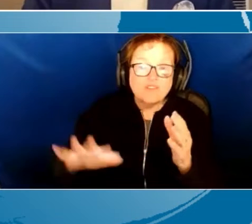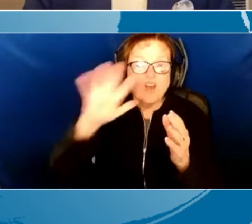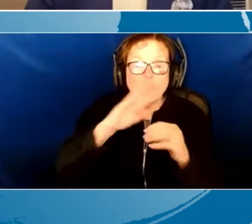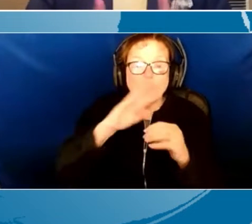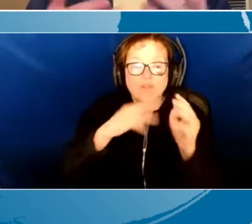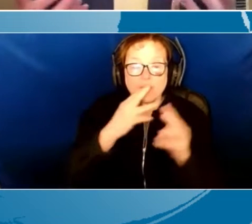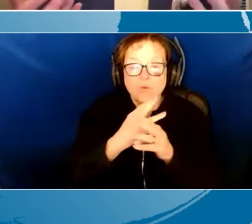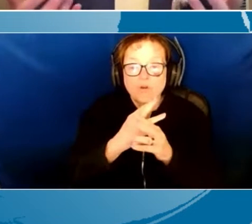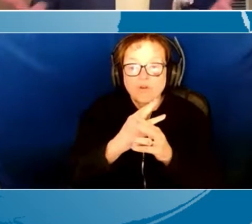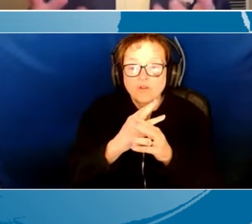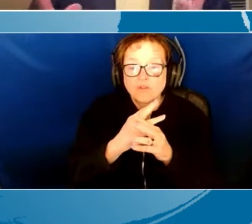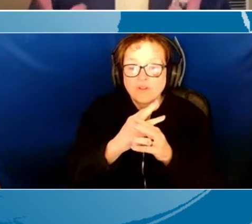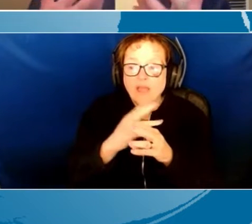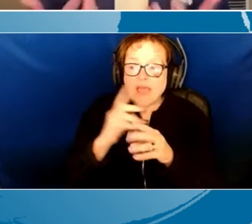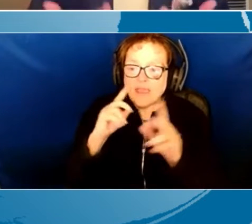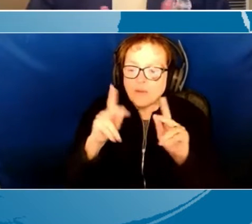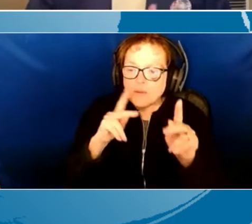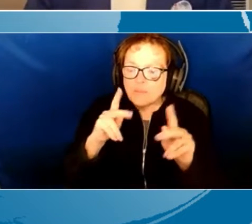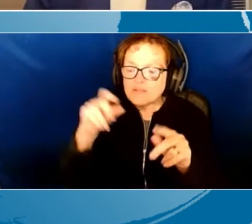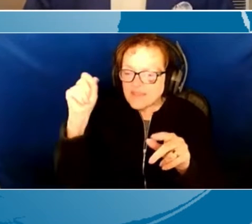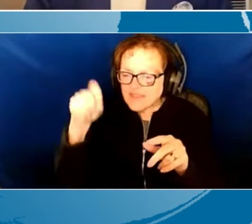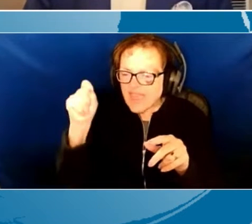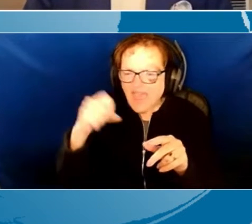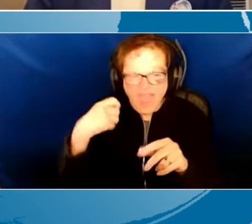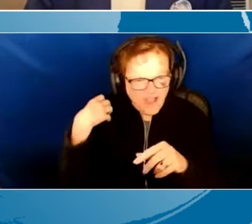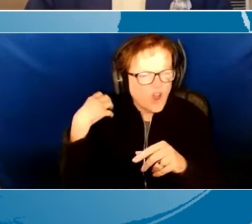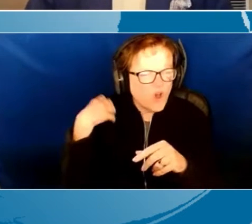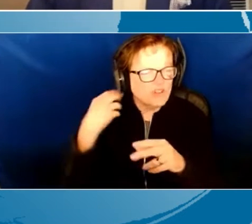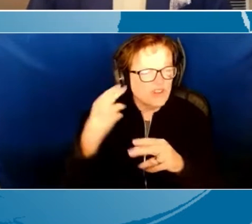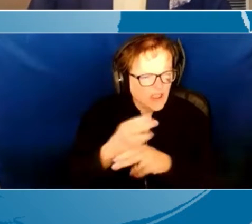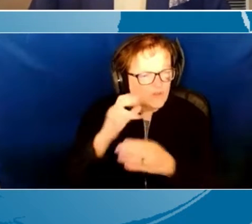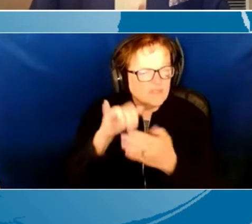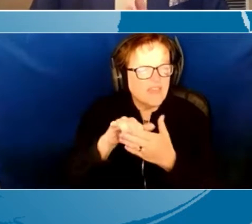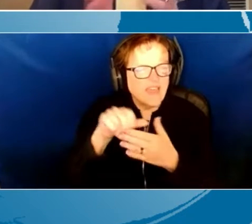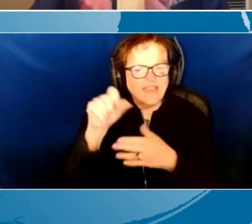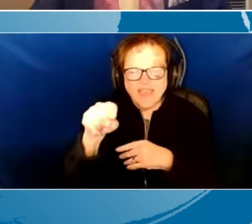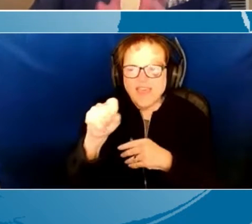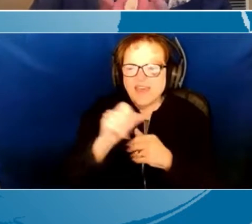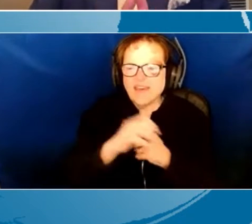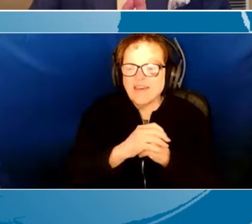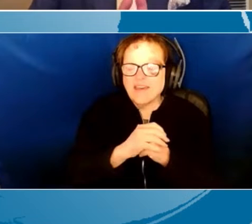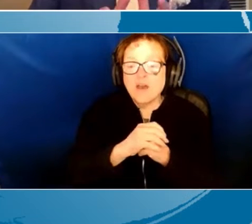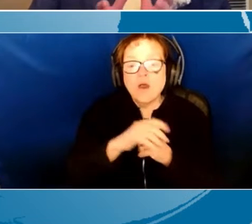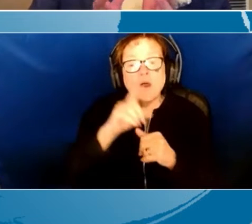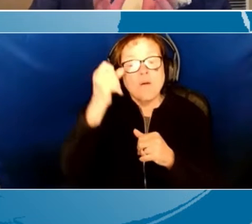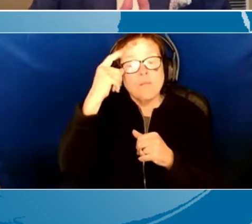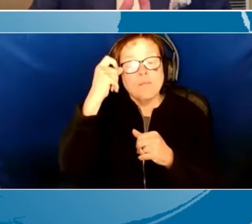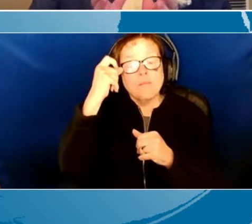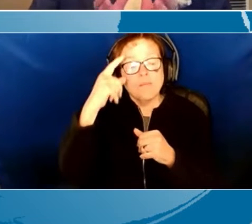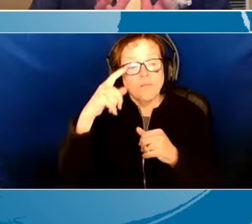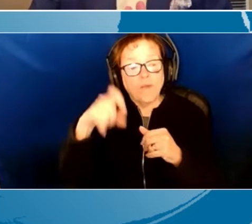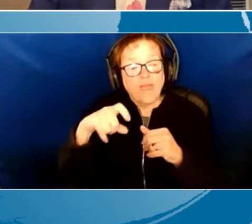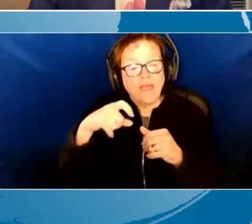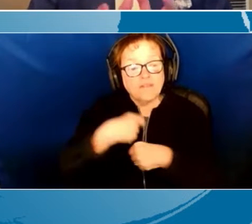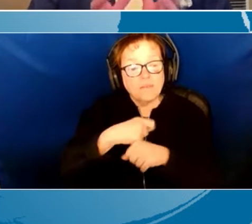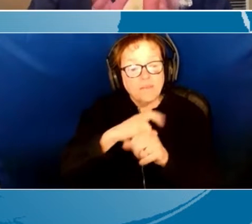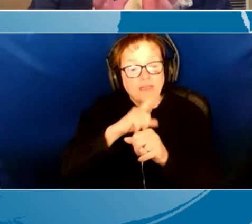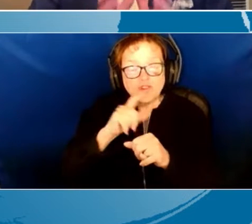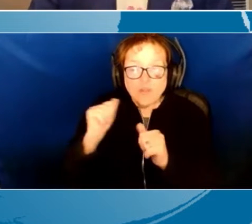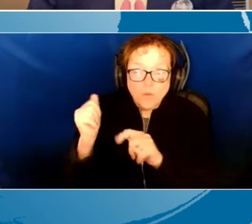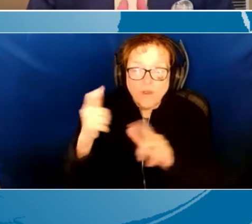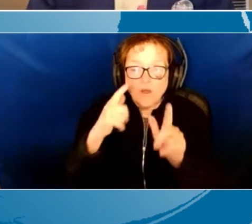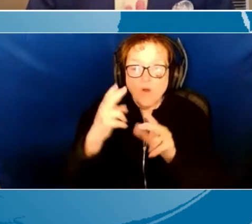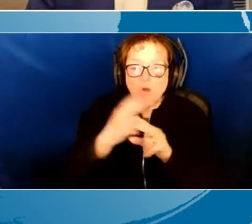I hear people say, yeah, I coach. I use coaching. But we need to make sure that we're all using it